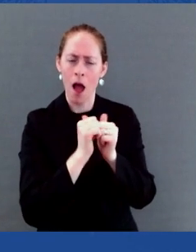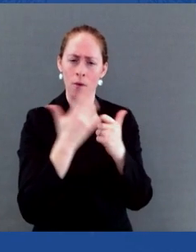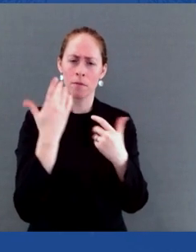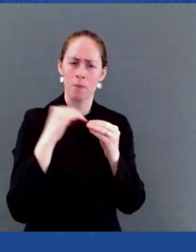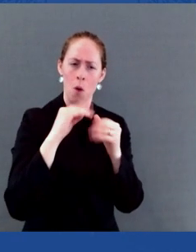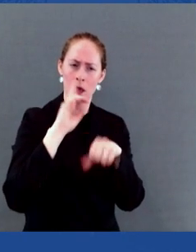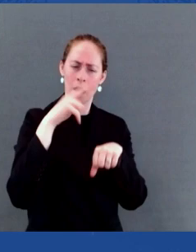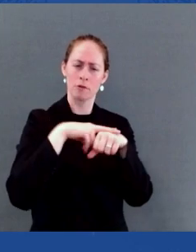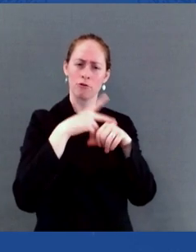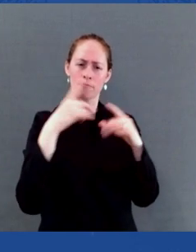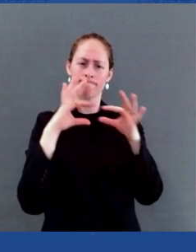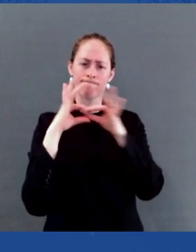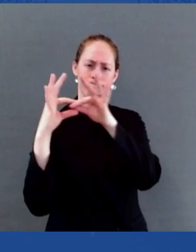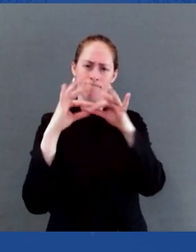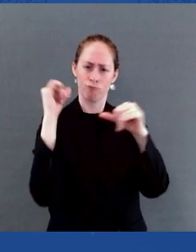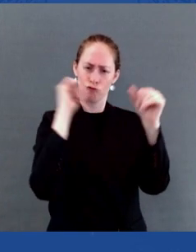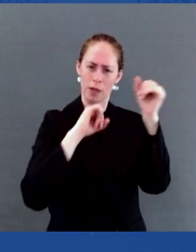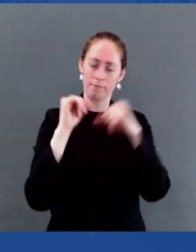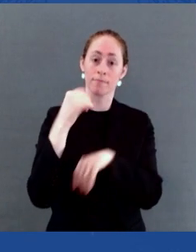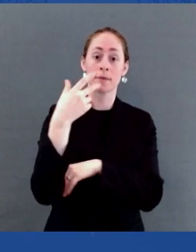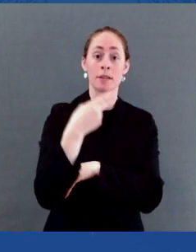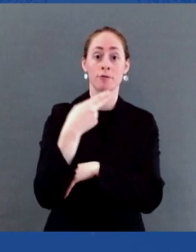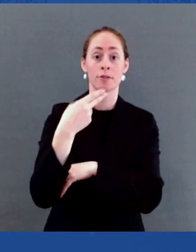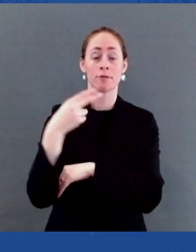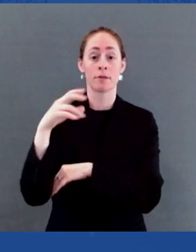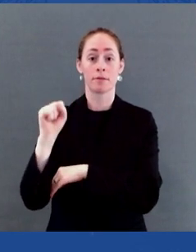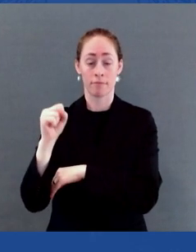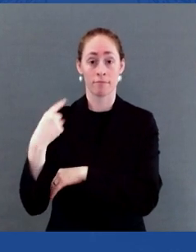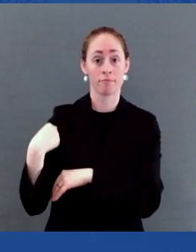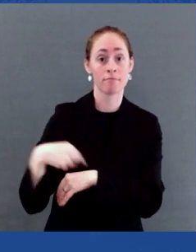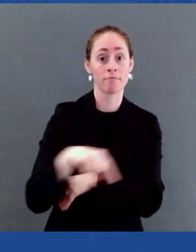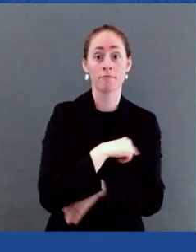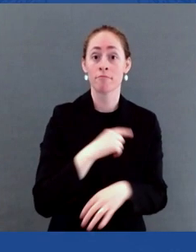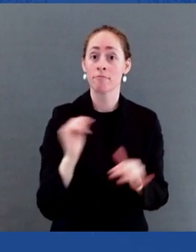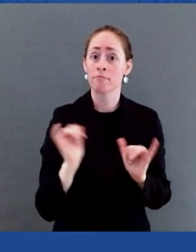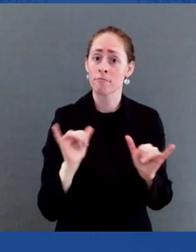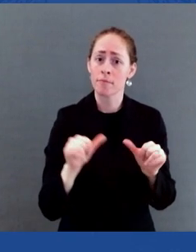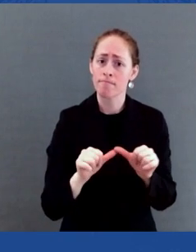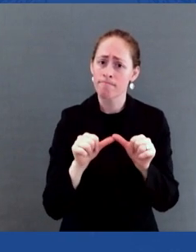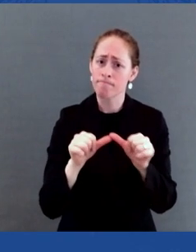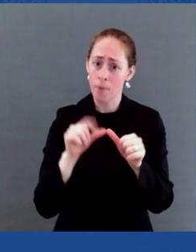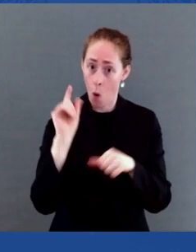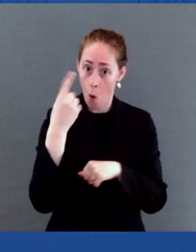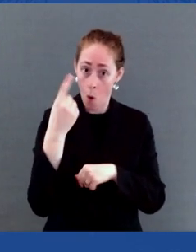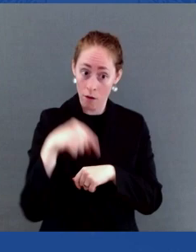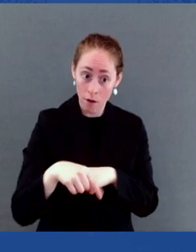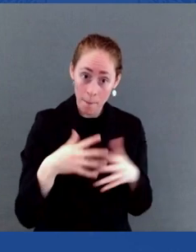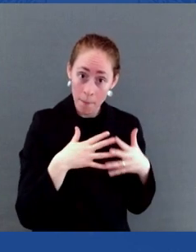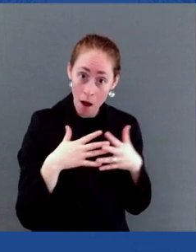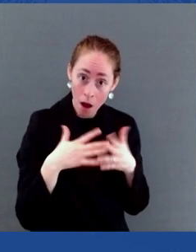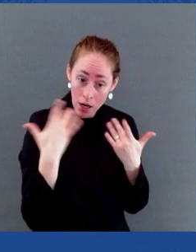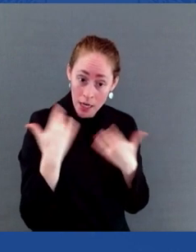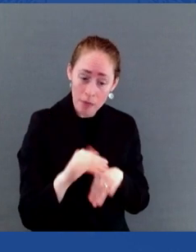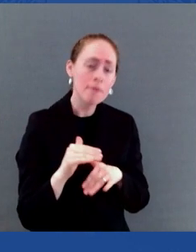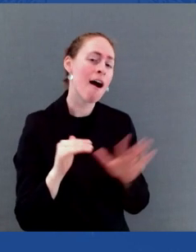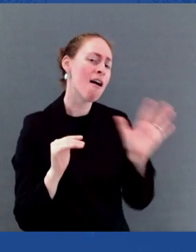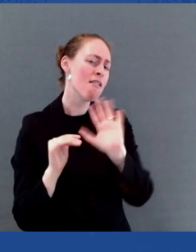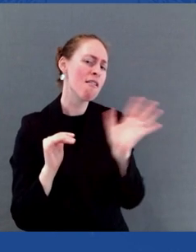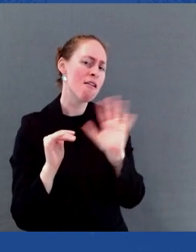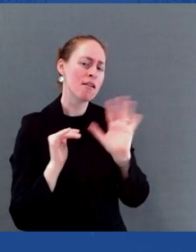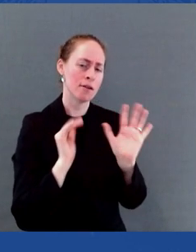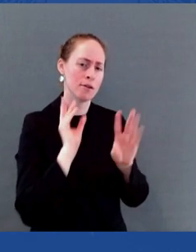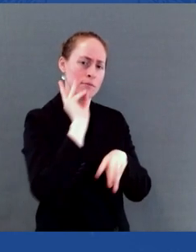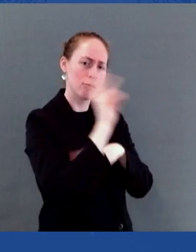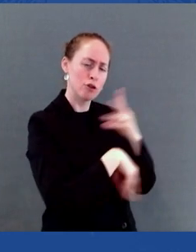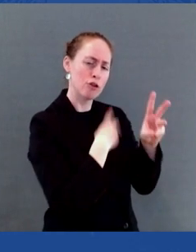to support the global fight to end HIV through the President's Emergency Plan for AIDS Relief, PEPFAR. We're